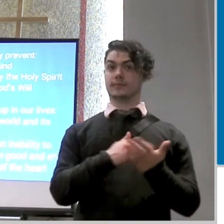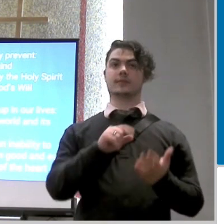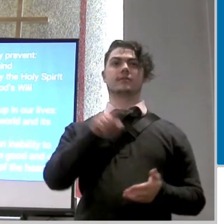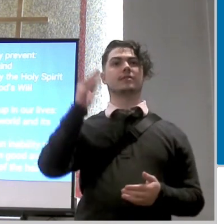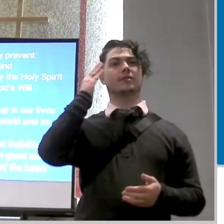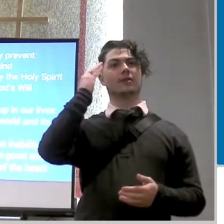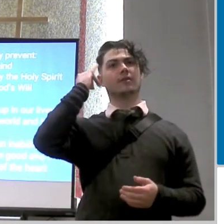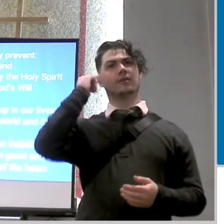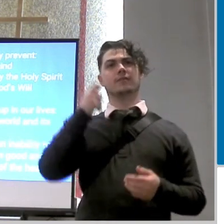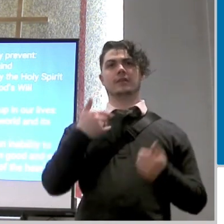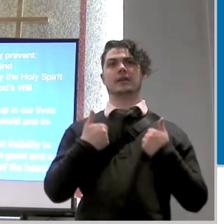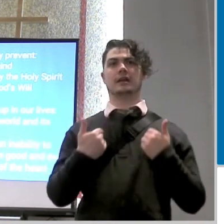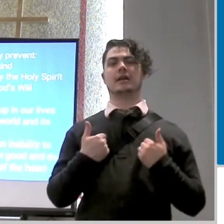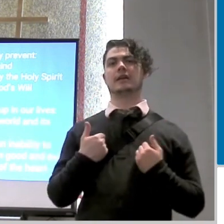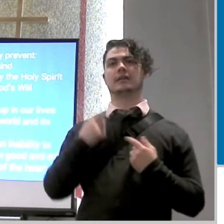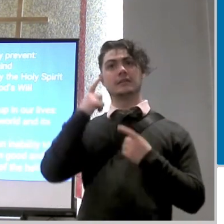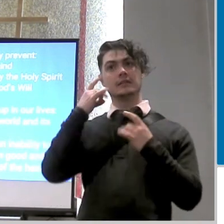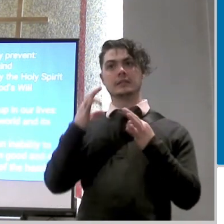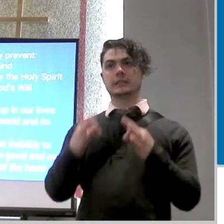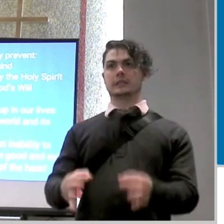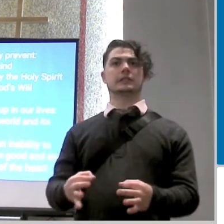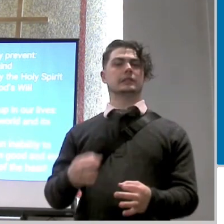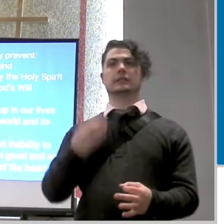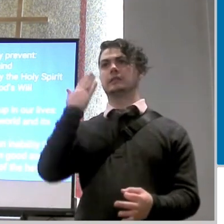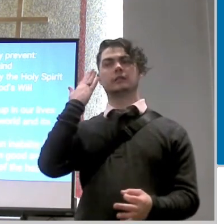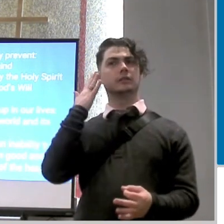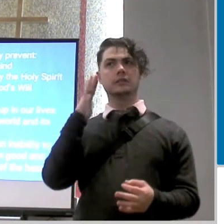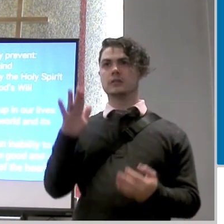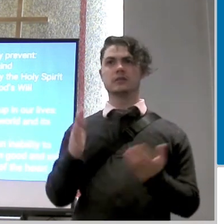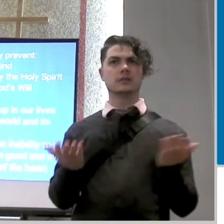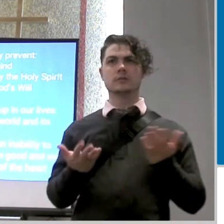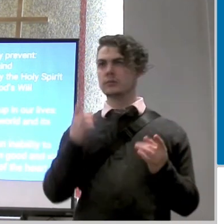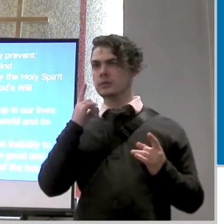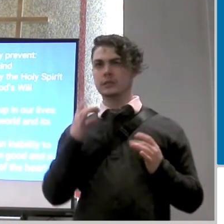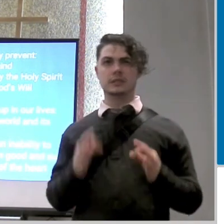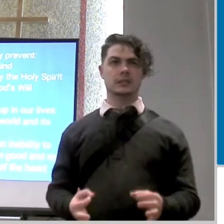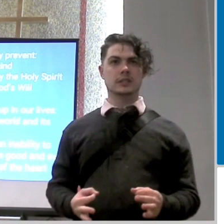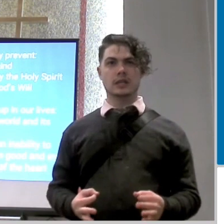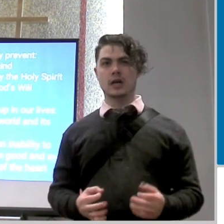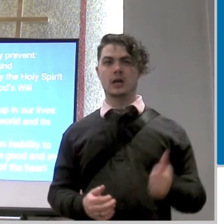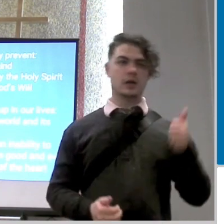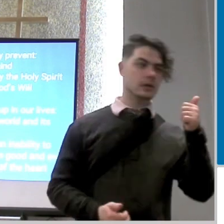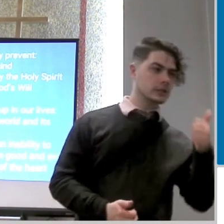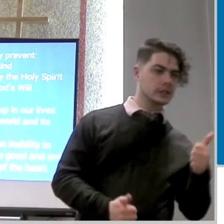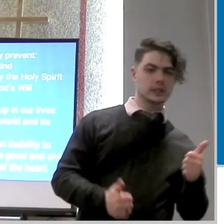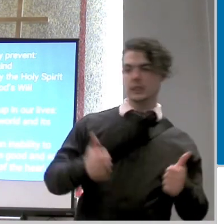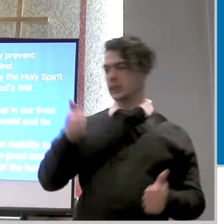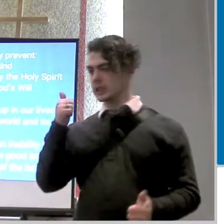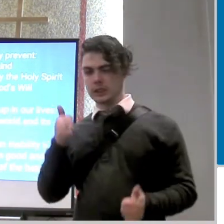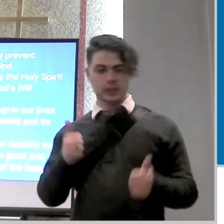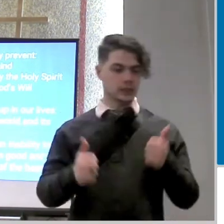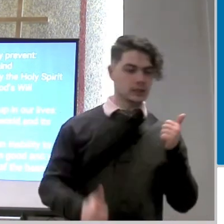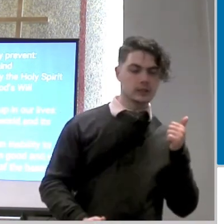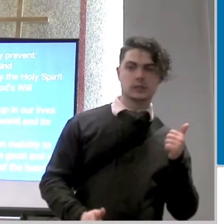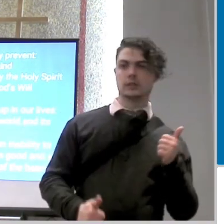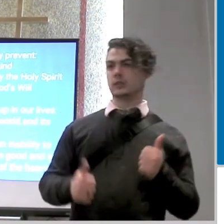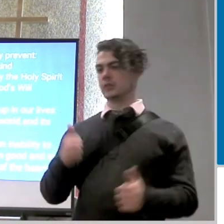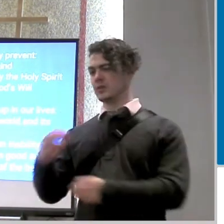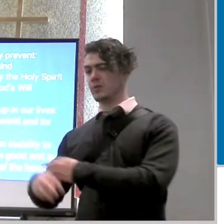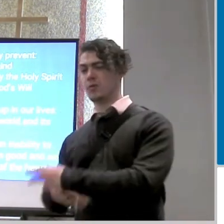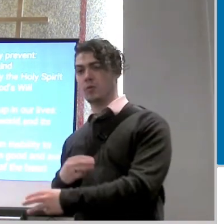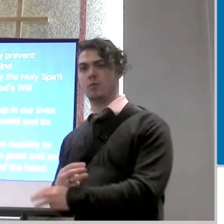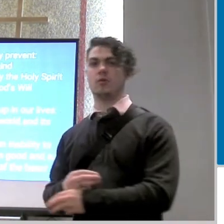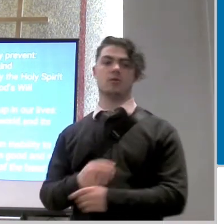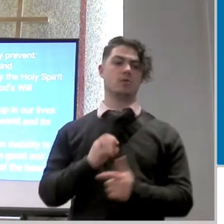i don't know what to do oftentimes we don't know what to do because we're wrestling right or wrestling with the pattern of this world versus the